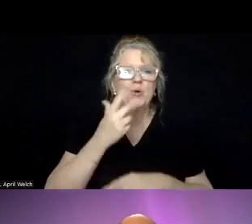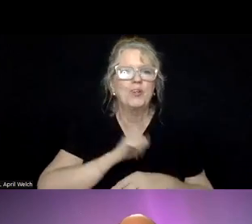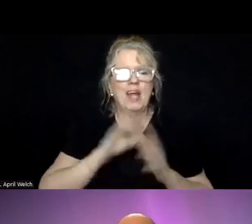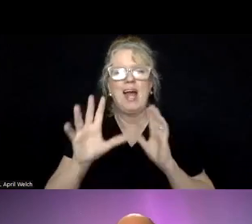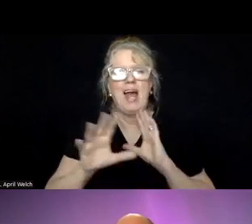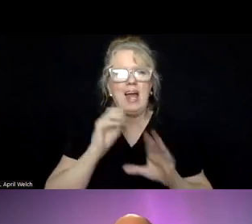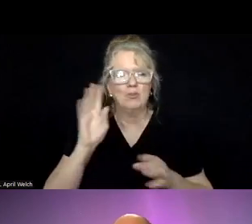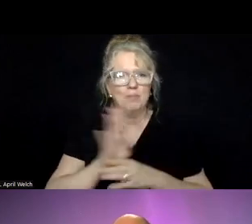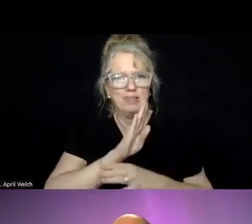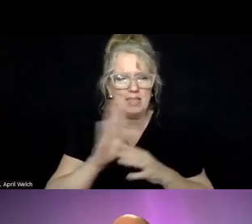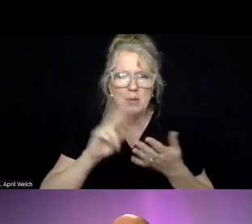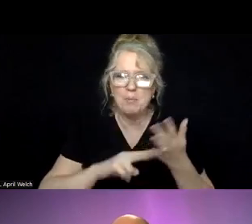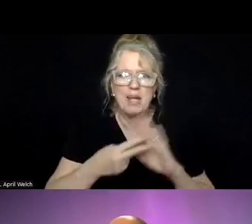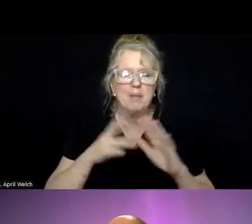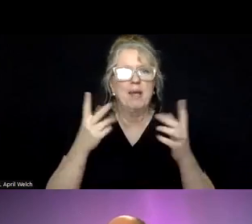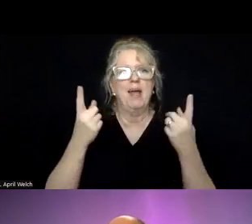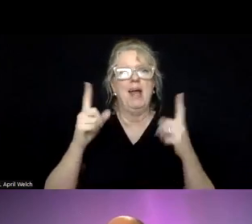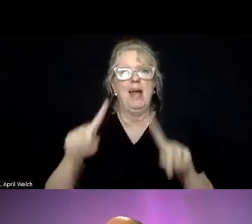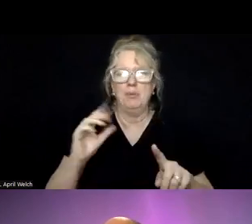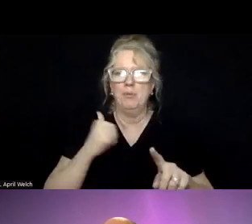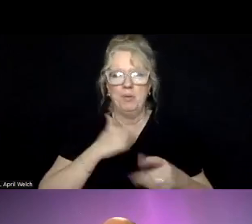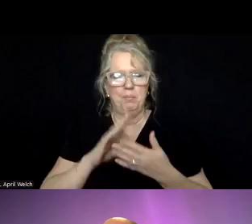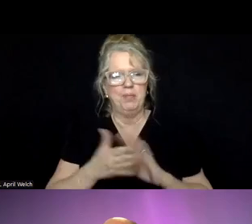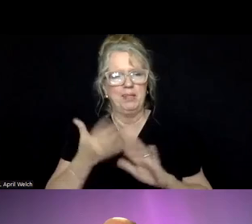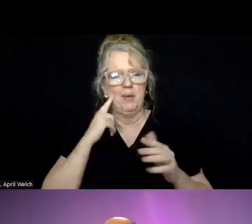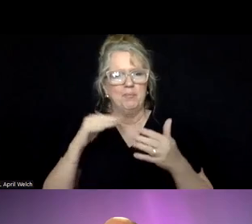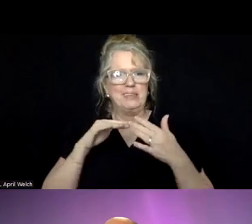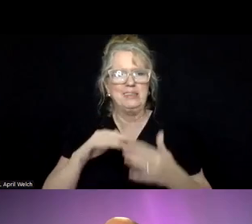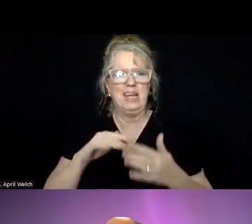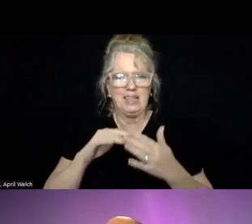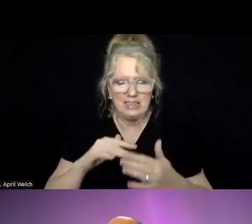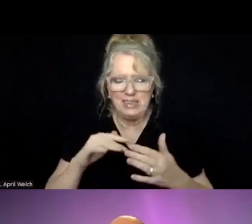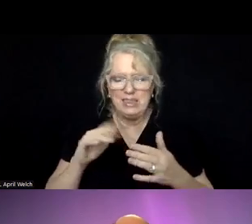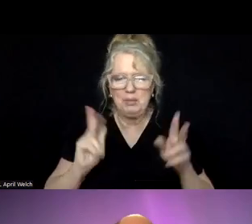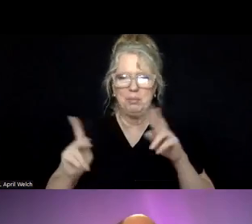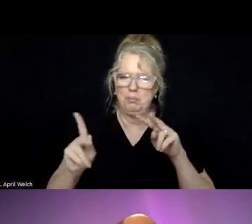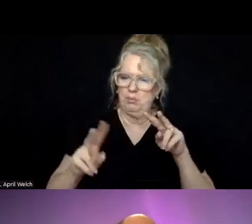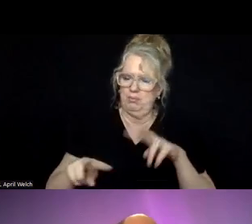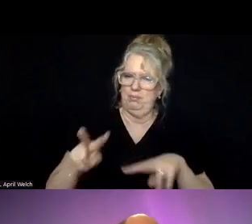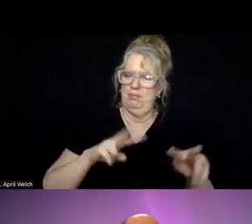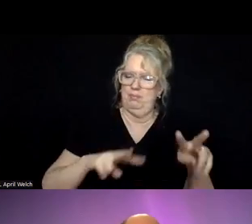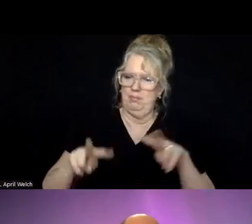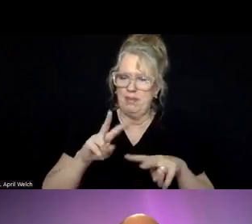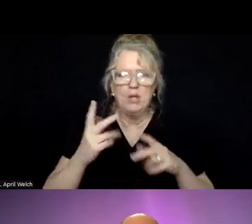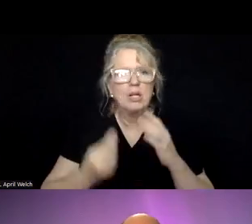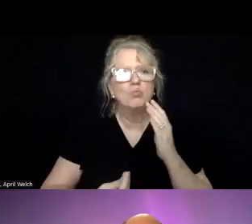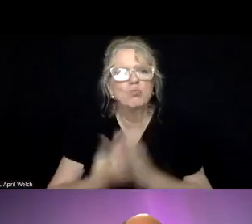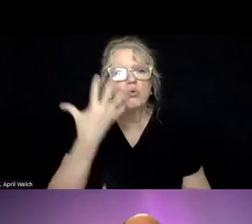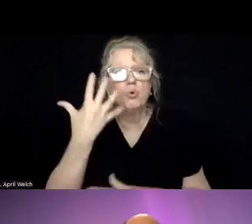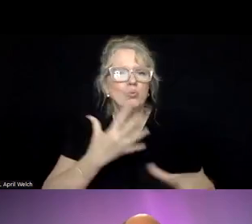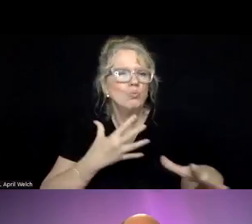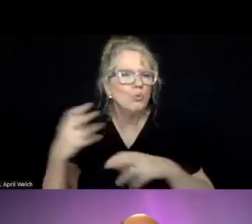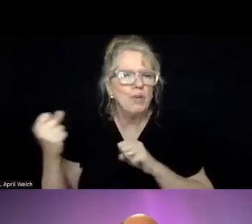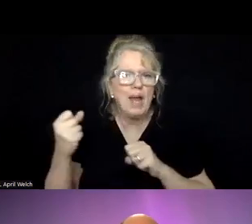be practically became one of those case studies in, in, in an entity that, that, that grew too fast because what